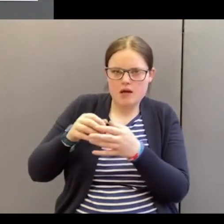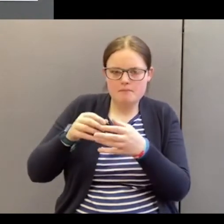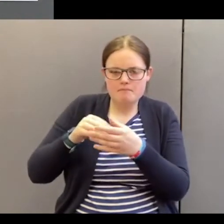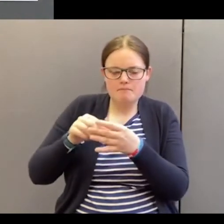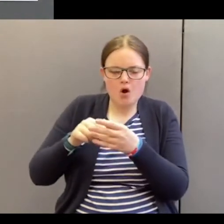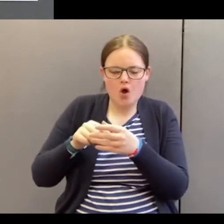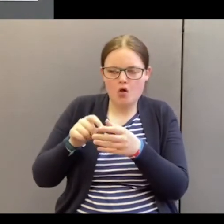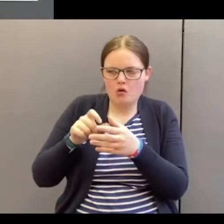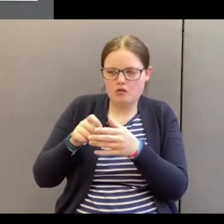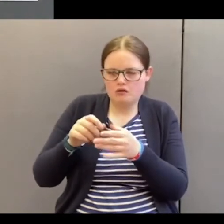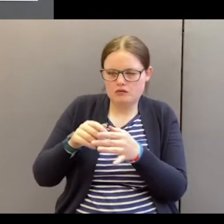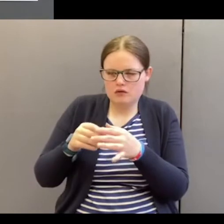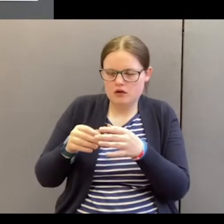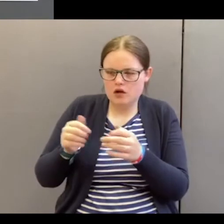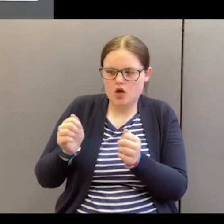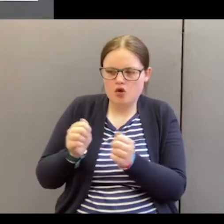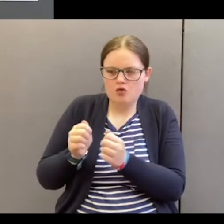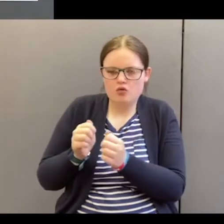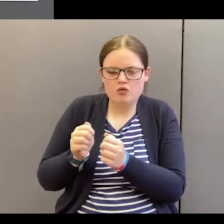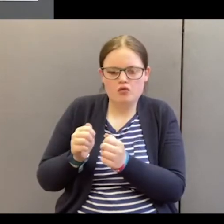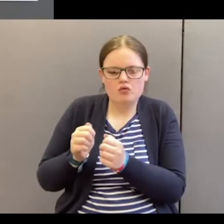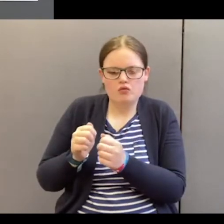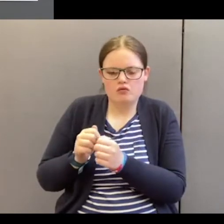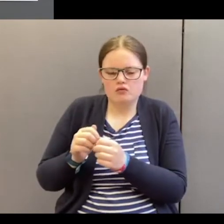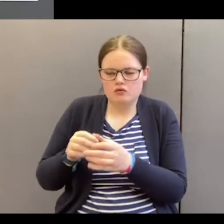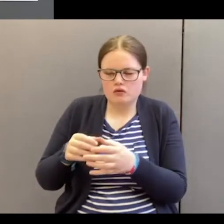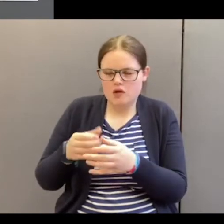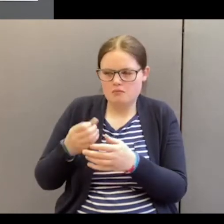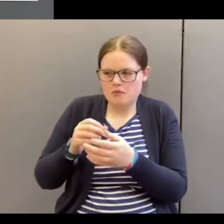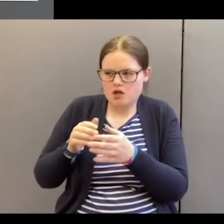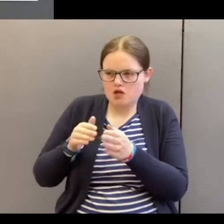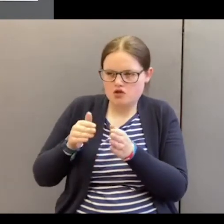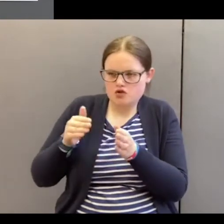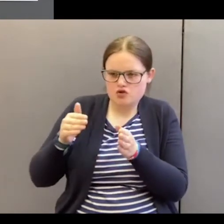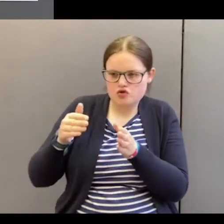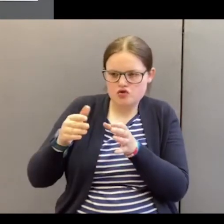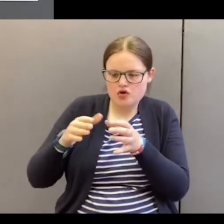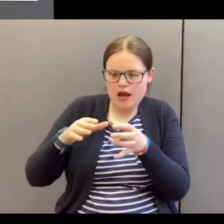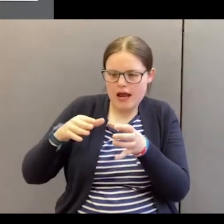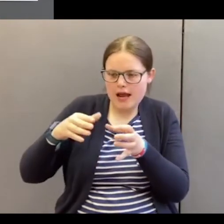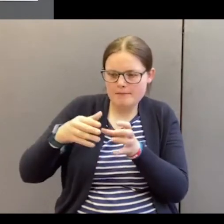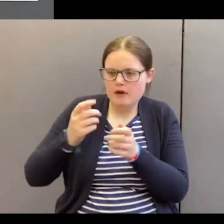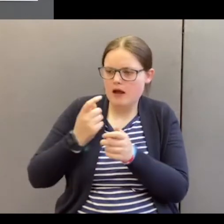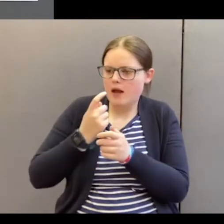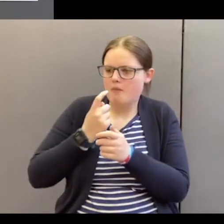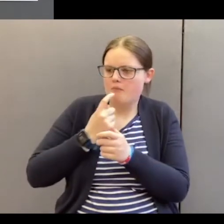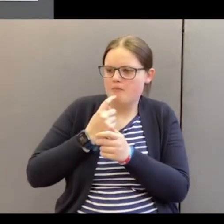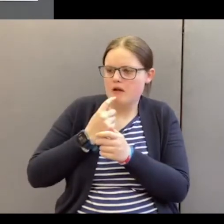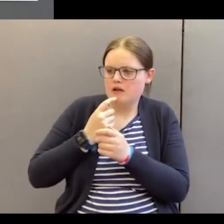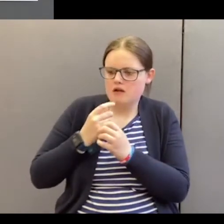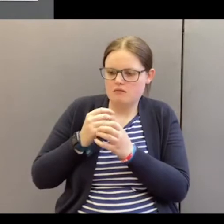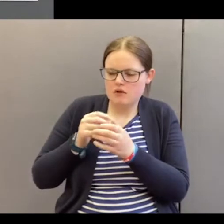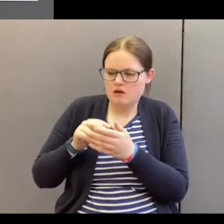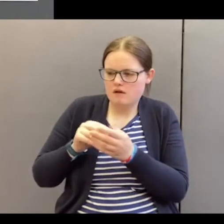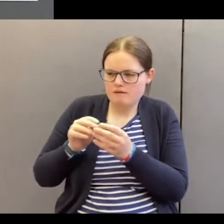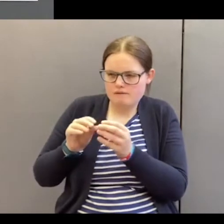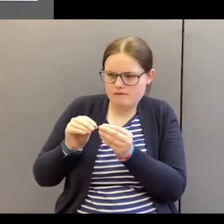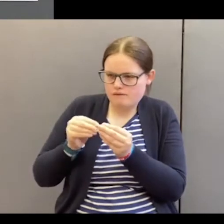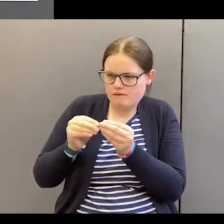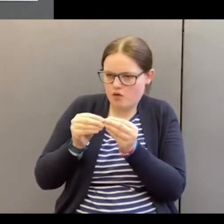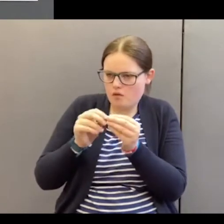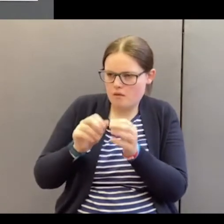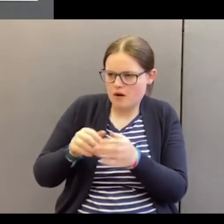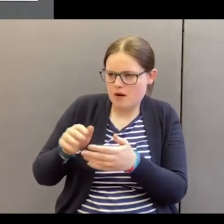And as it cools, you've been shaped. The metal has formed the